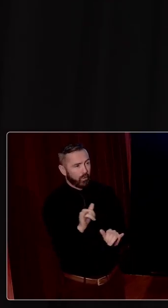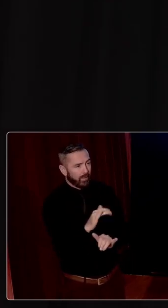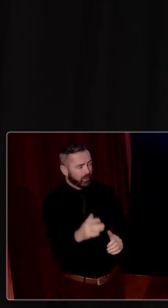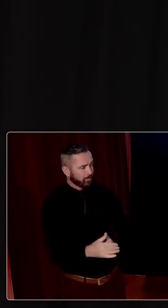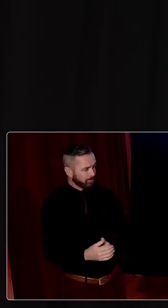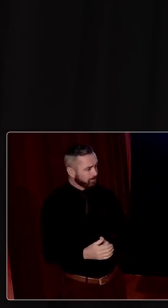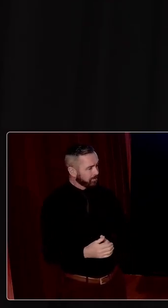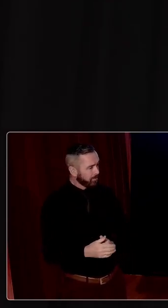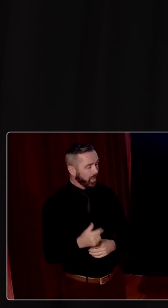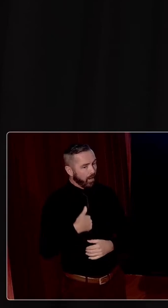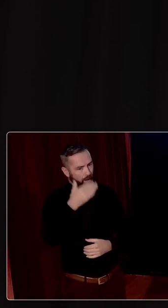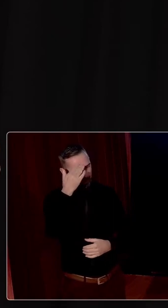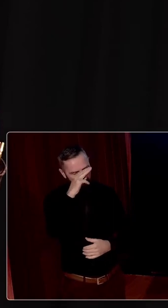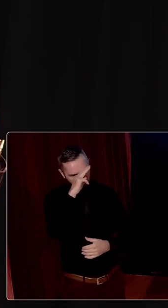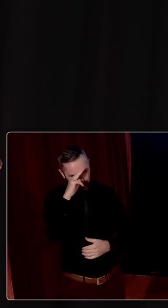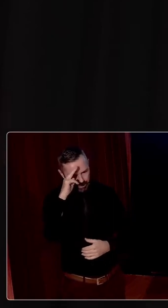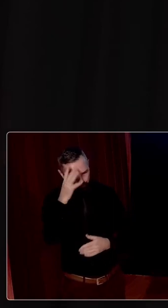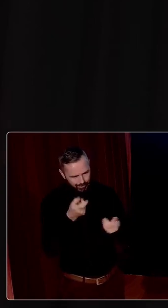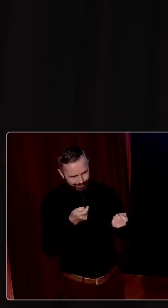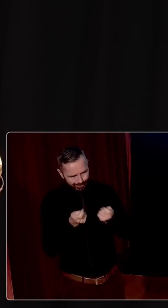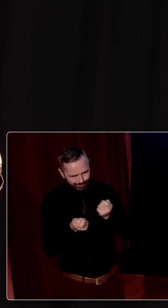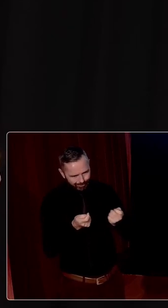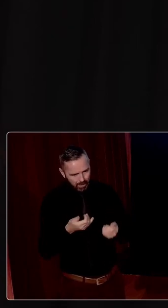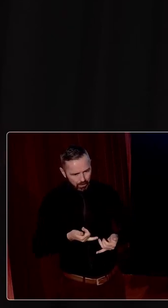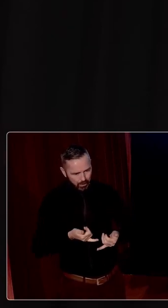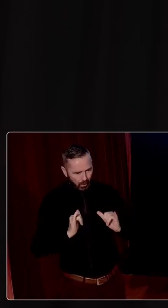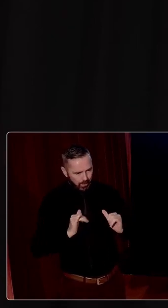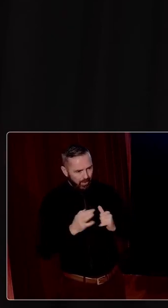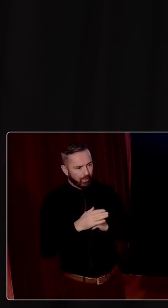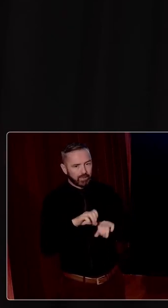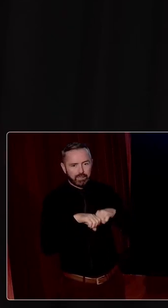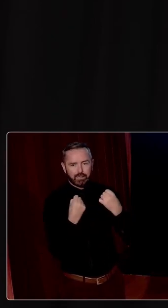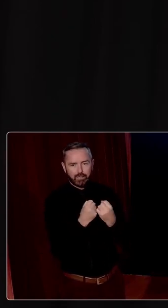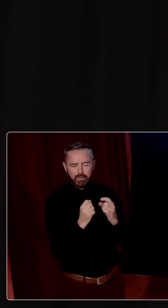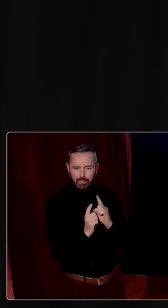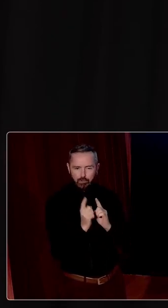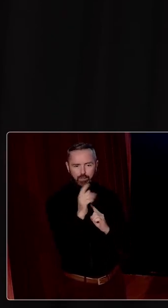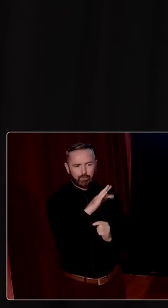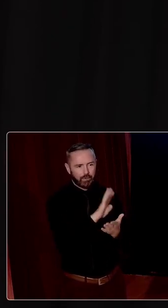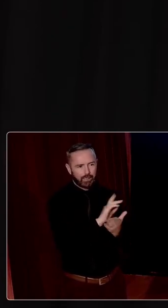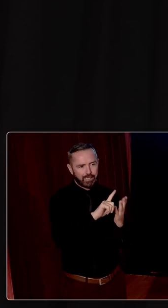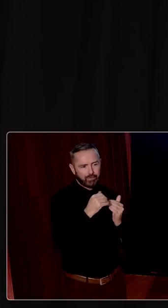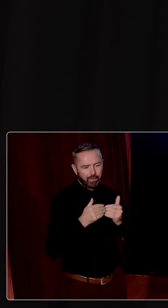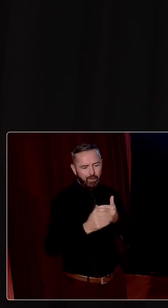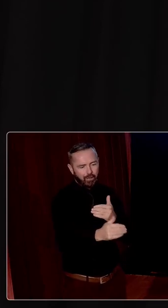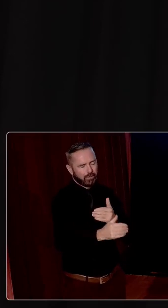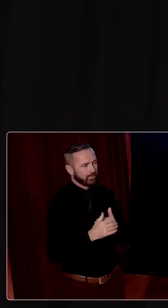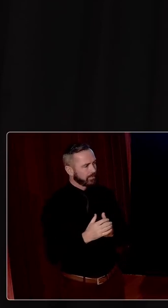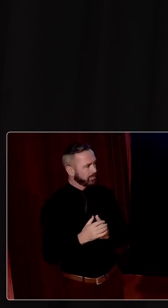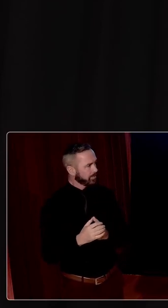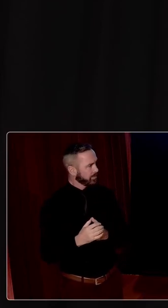So I think the managerial competence of the society dramatically increased from the 1970s on.